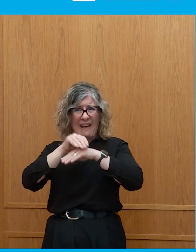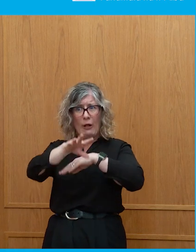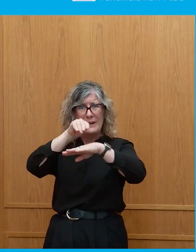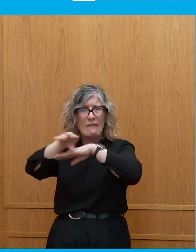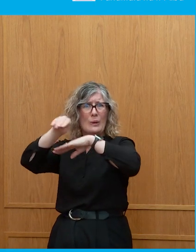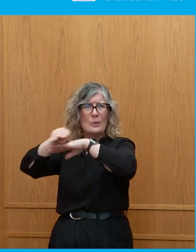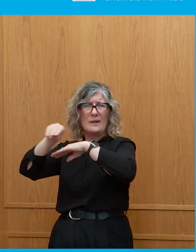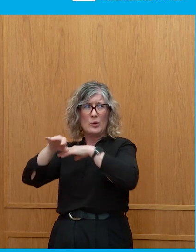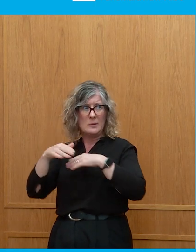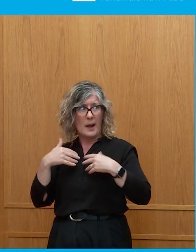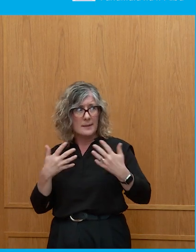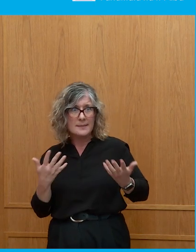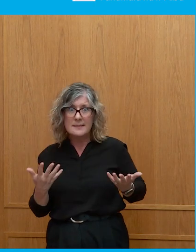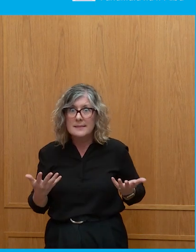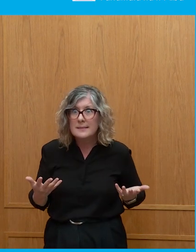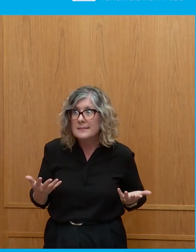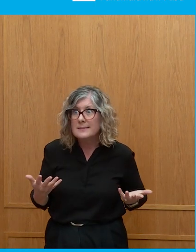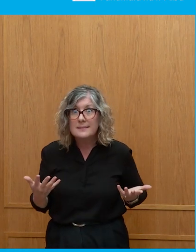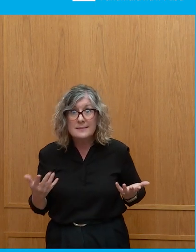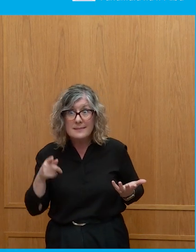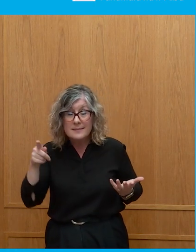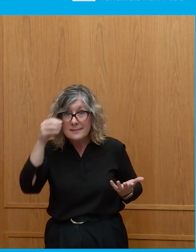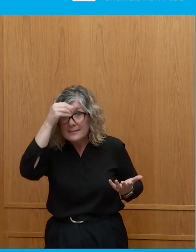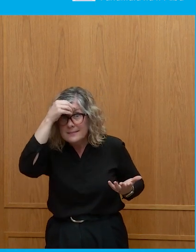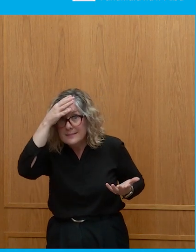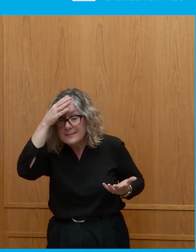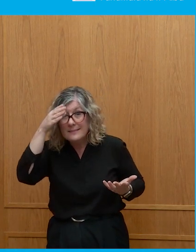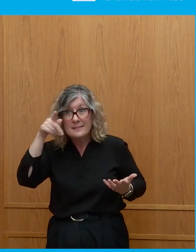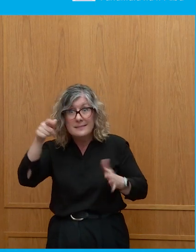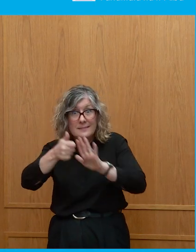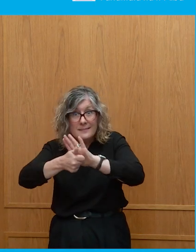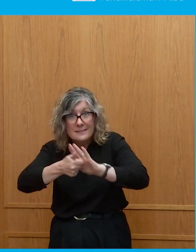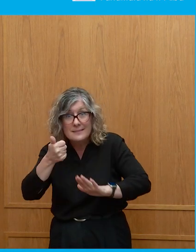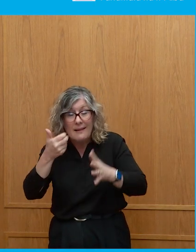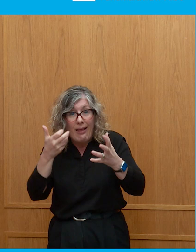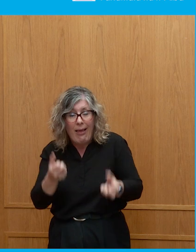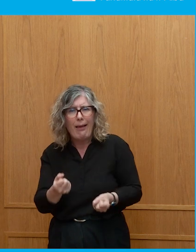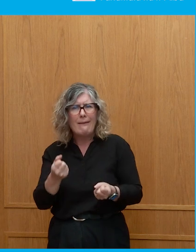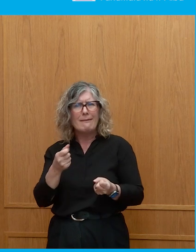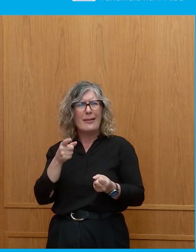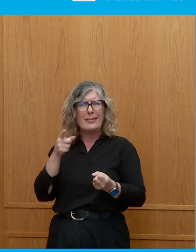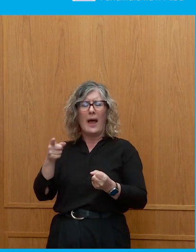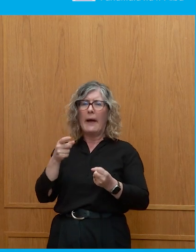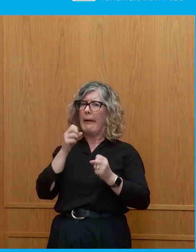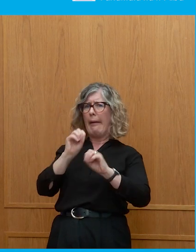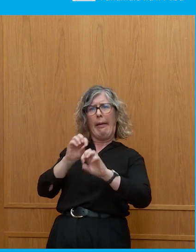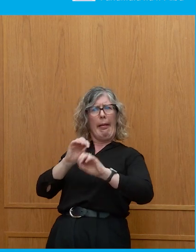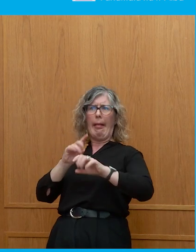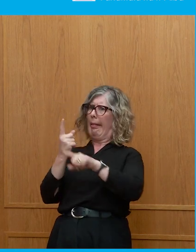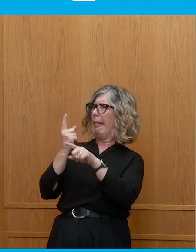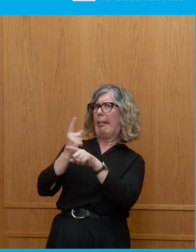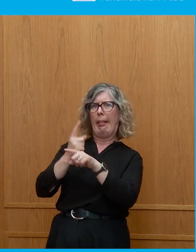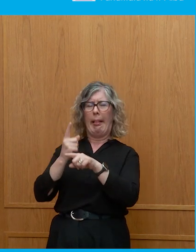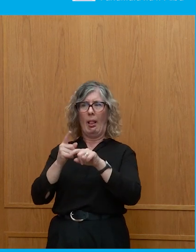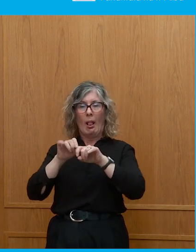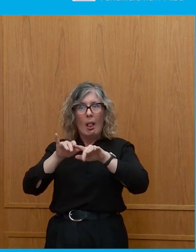And I, I don't know how well informed any of that is. But it, so if that, if we move in